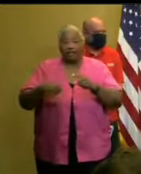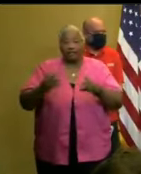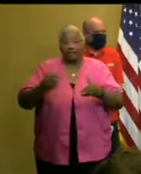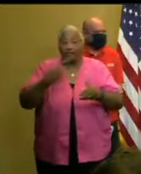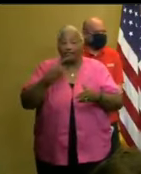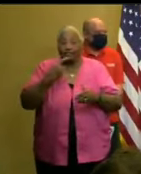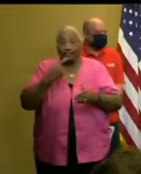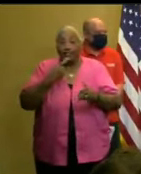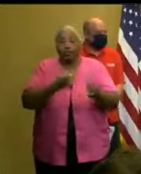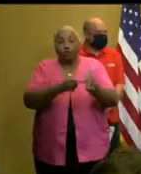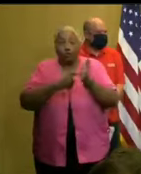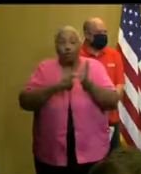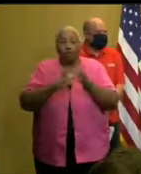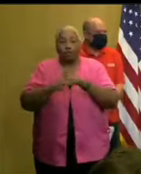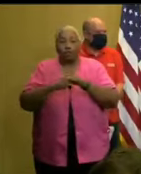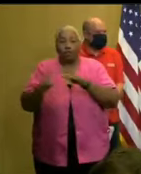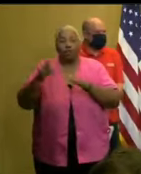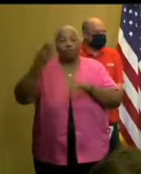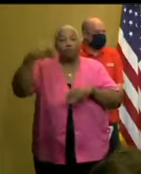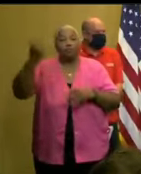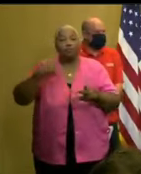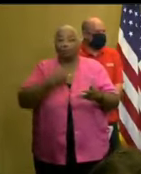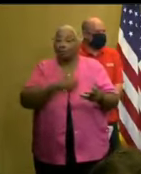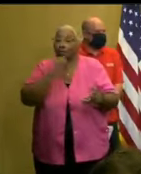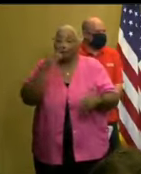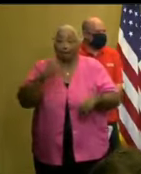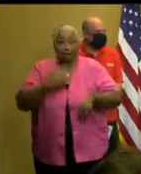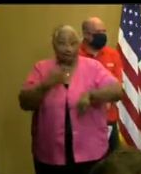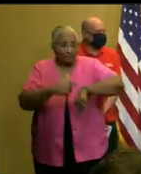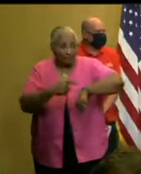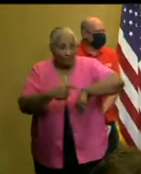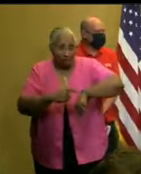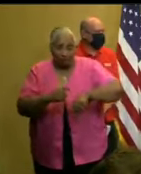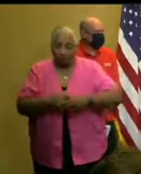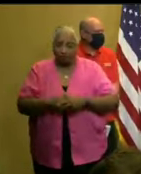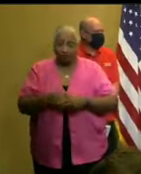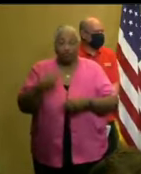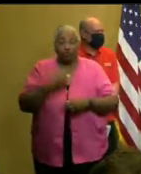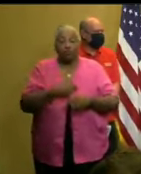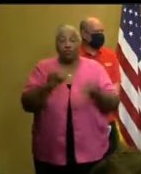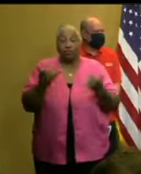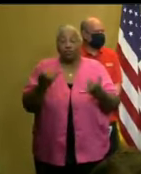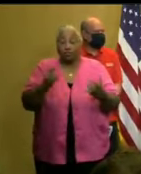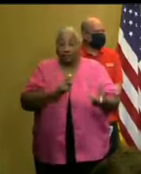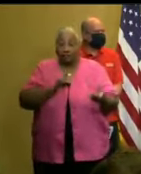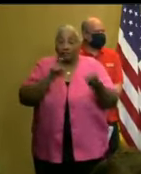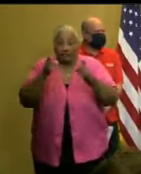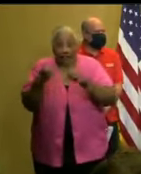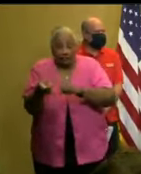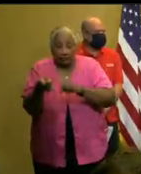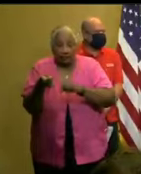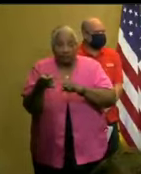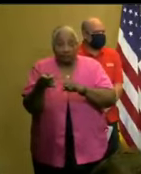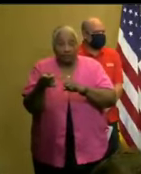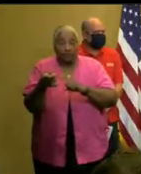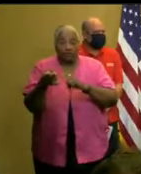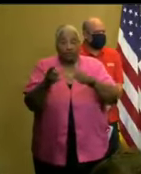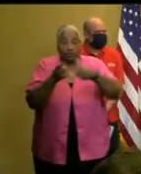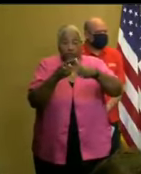evacuation because we don't have the time. We have pivoted to, one,